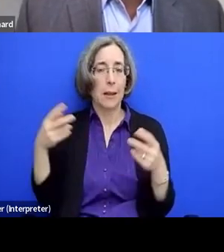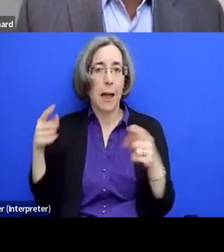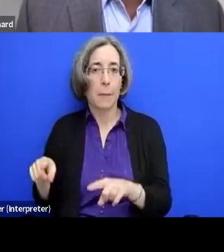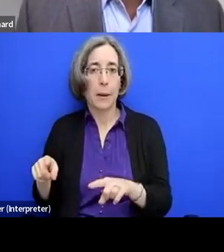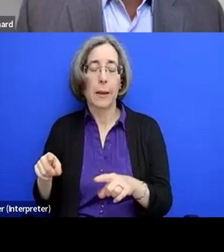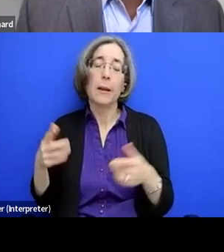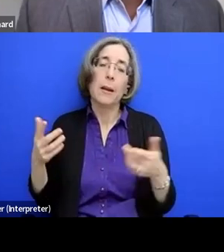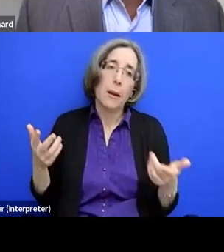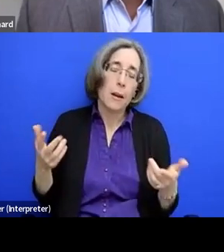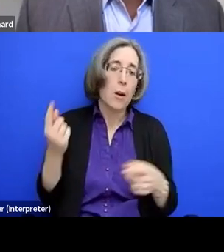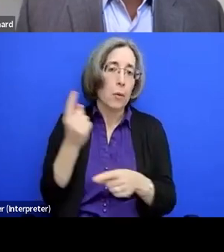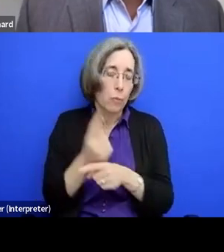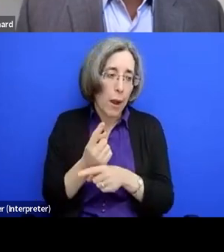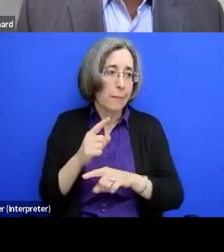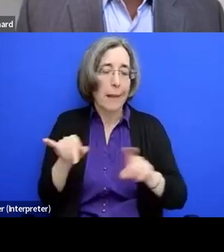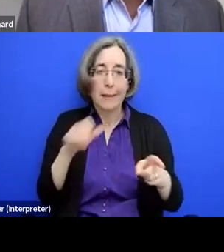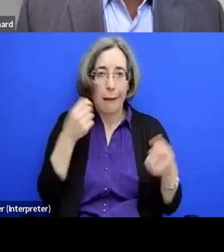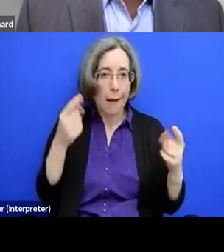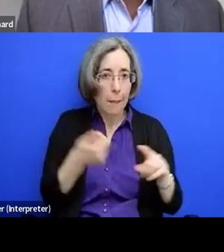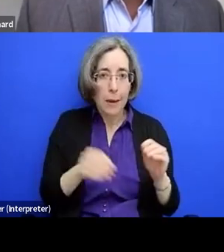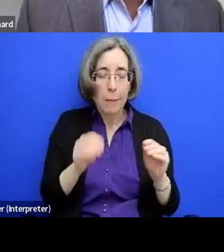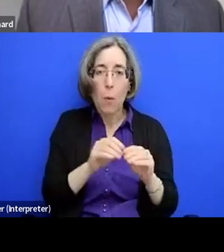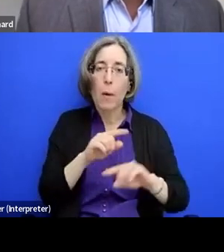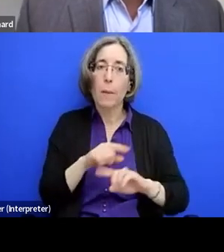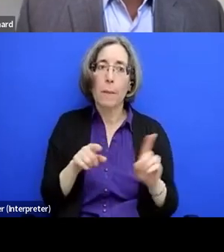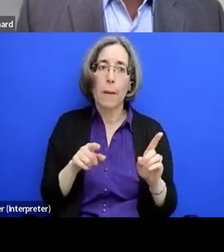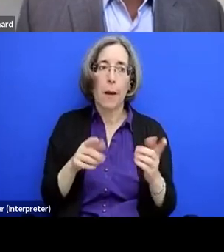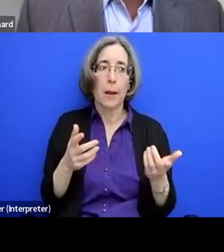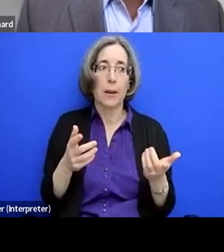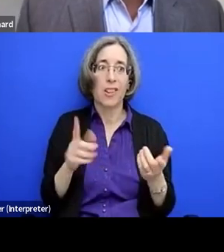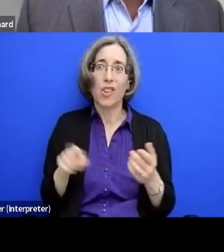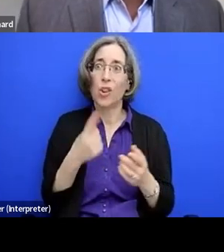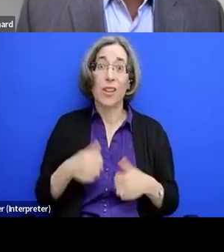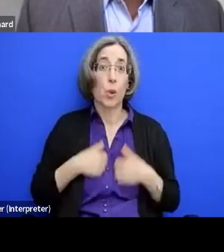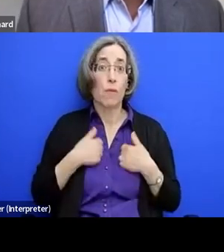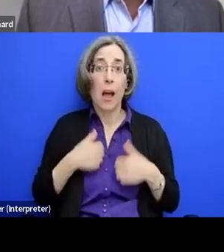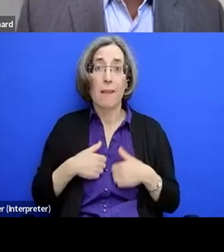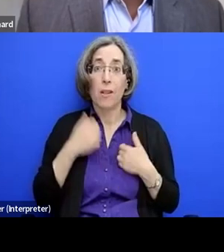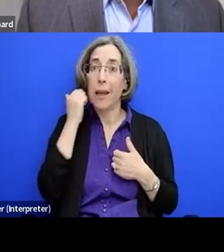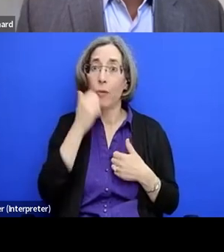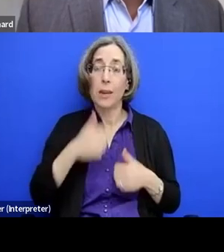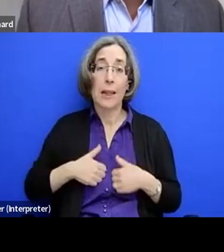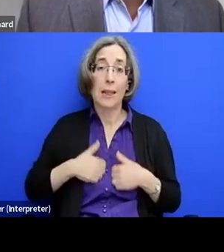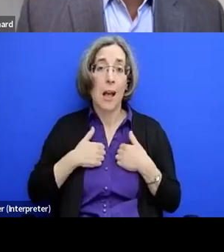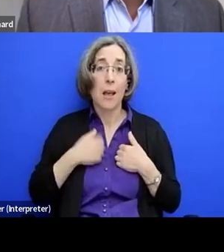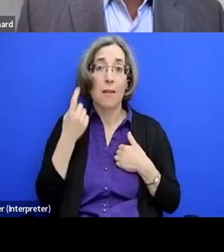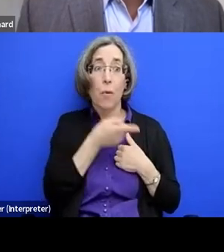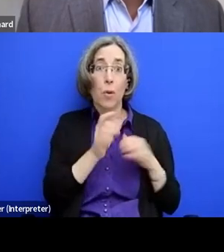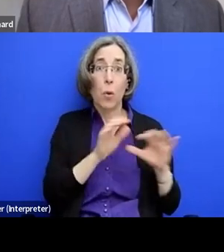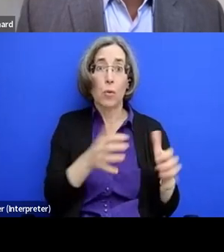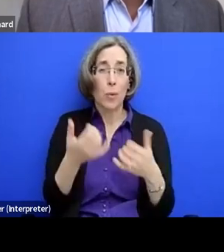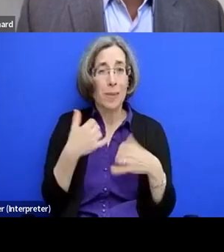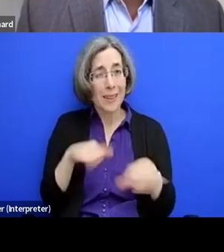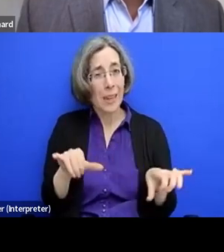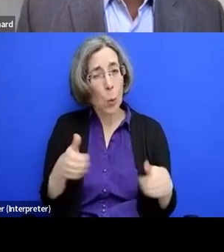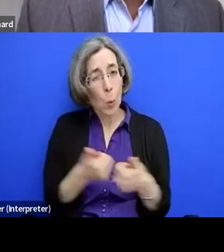just to, to survive and live for, um, these groups is still very, very difficult,